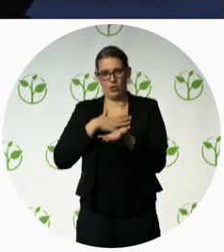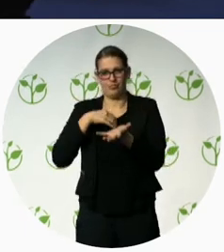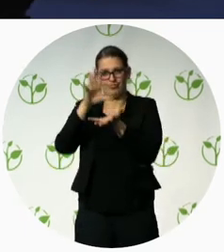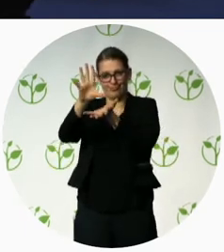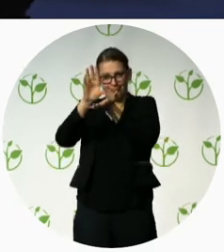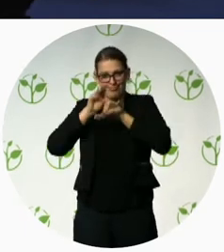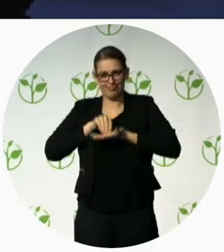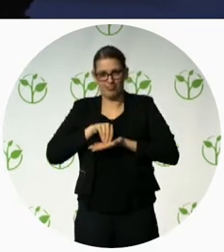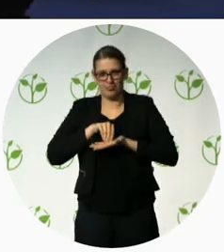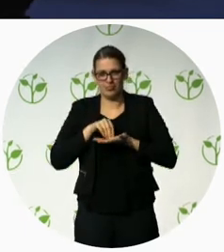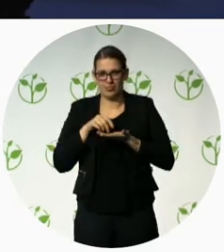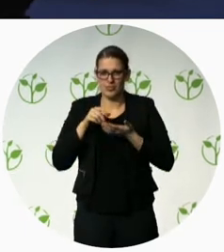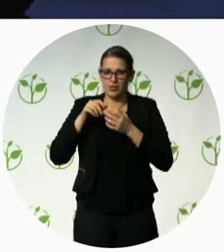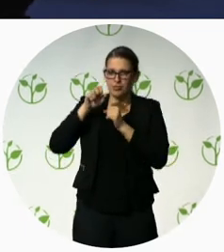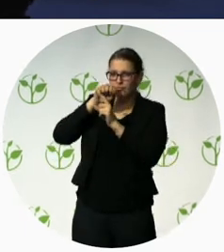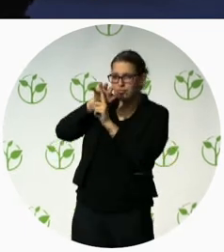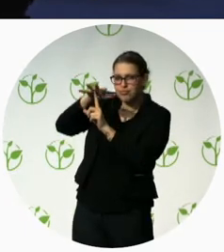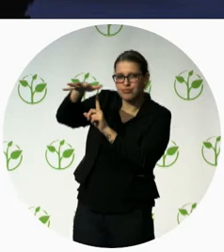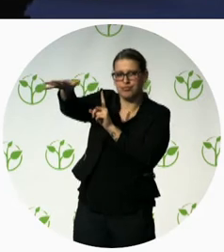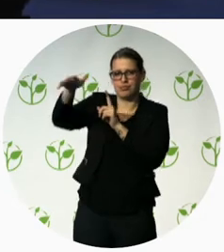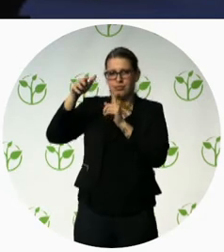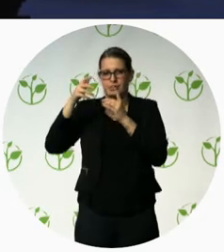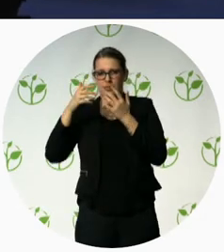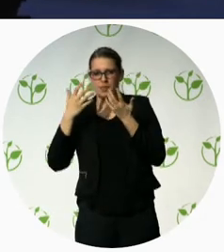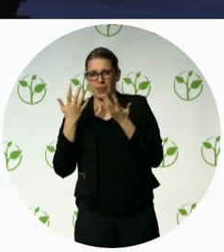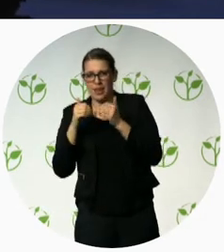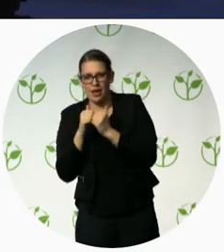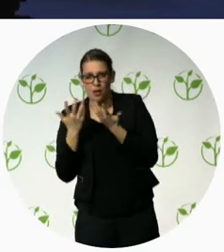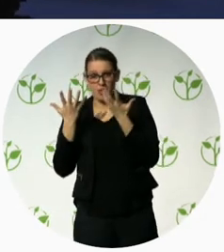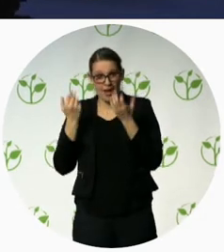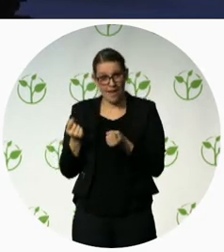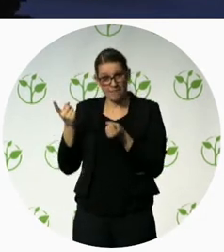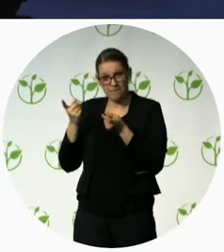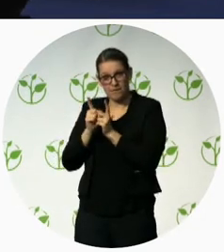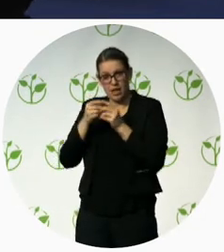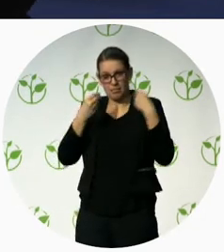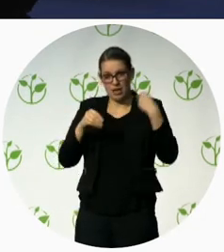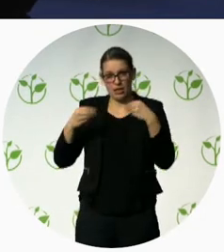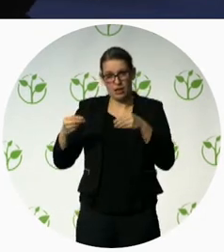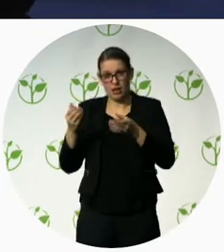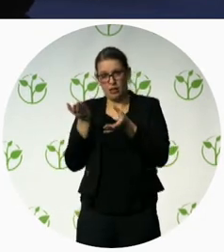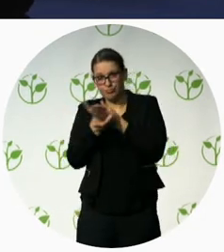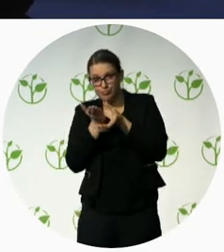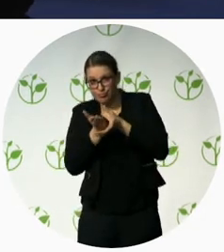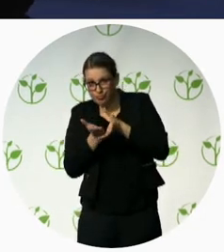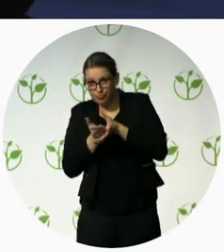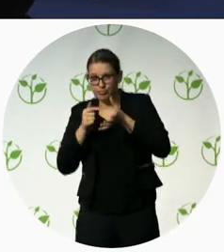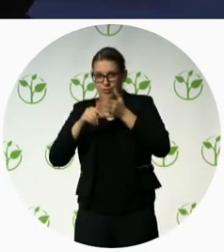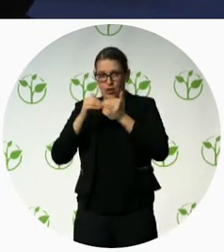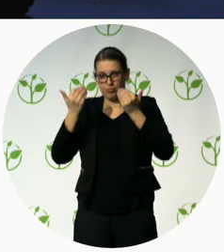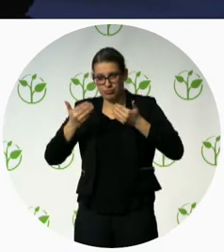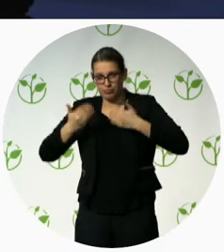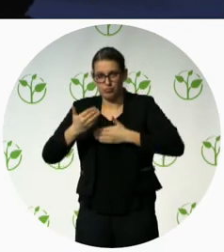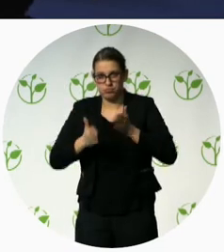materials that can be duplicated how can we learn from you more thank you very much